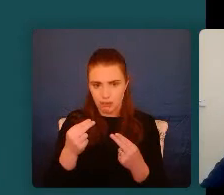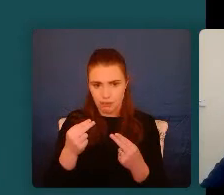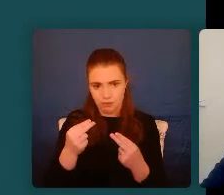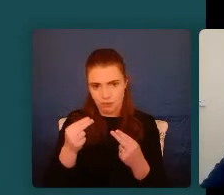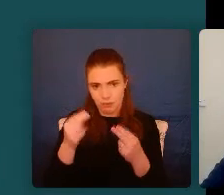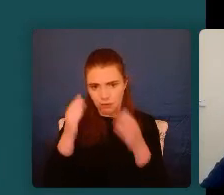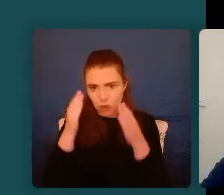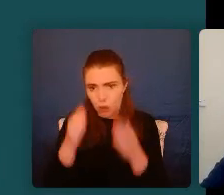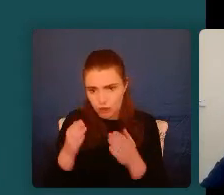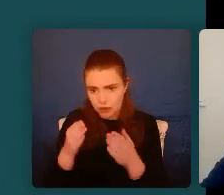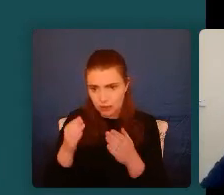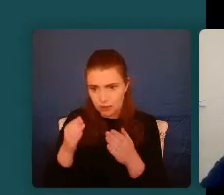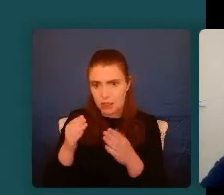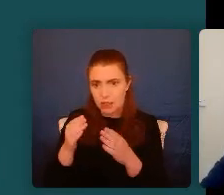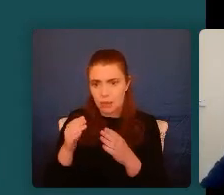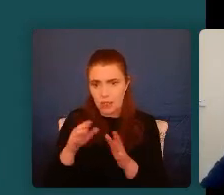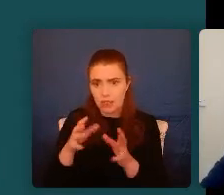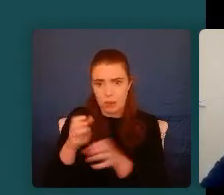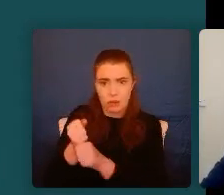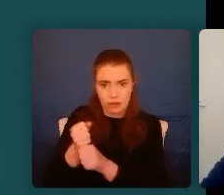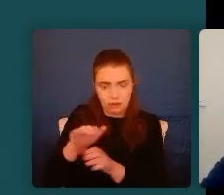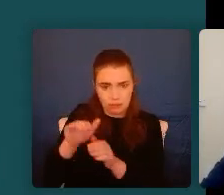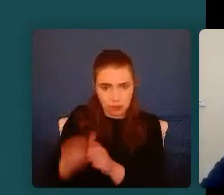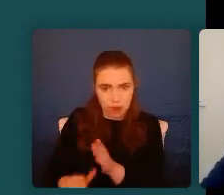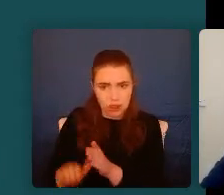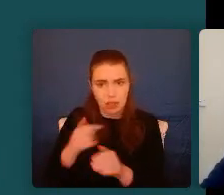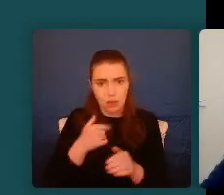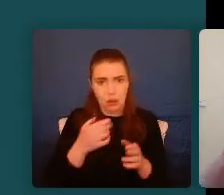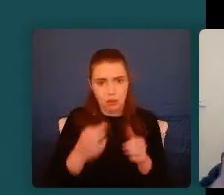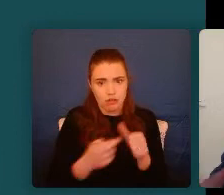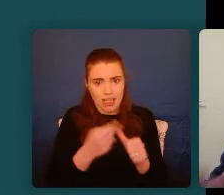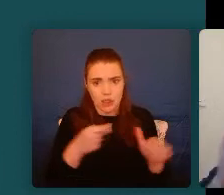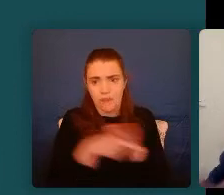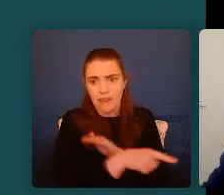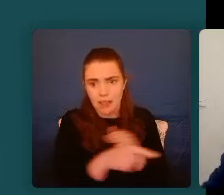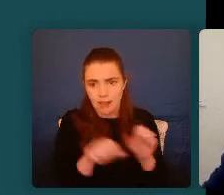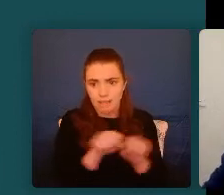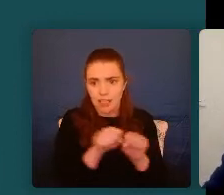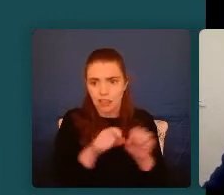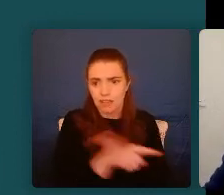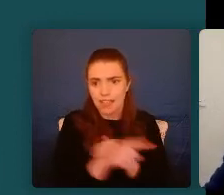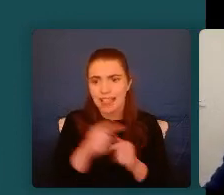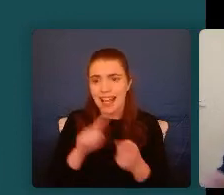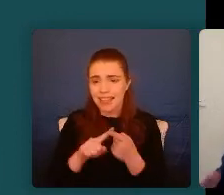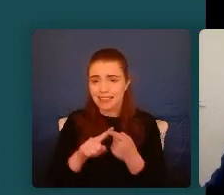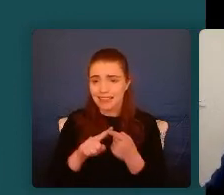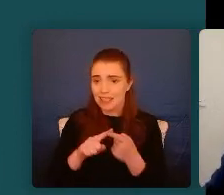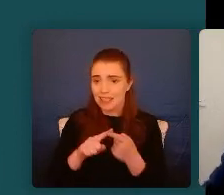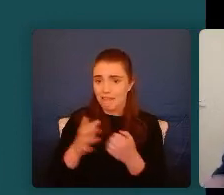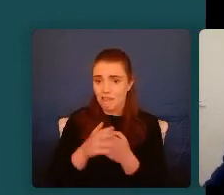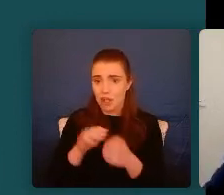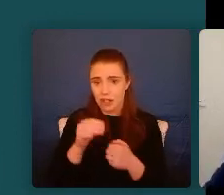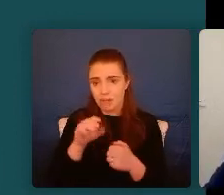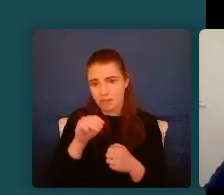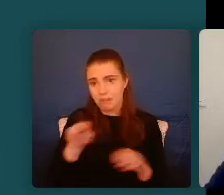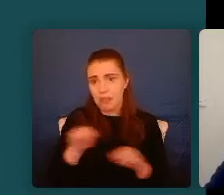where we can fight or run away. And again, like Mary and many children, they're stuck between these two places. Do I need to fight? Do I need to run away?